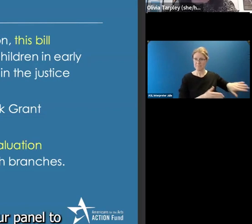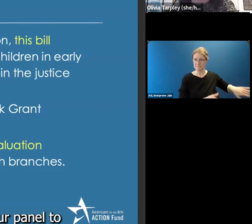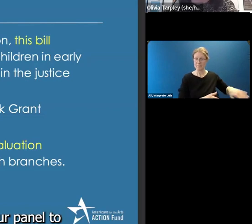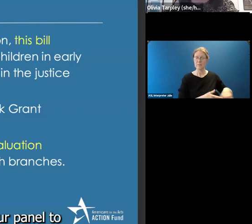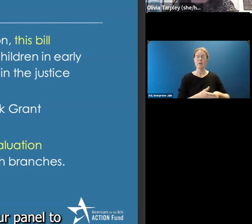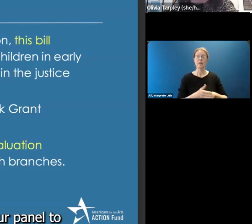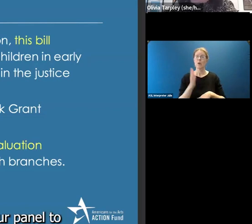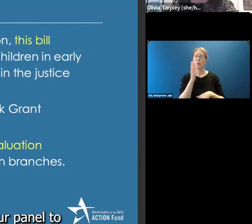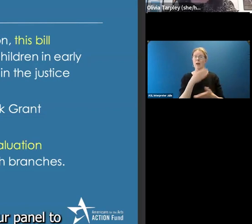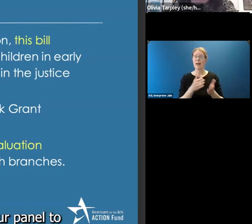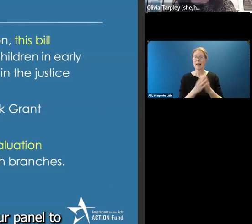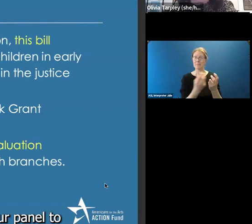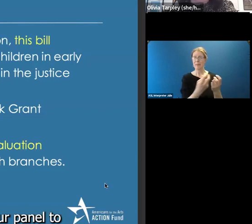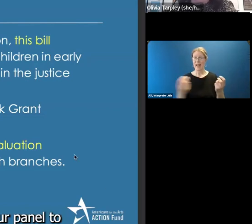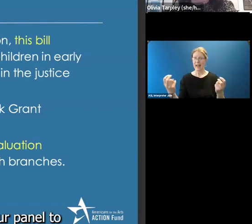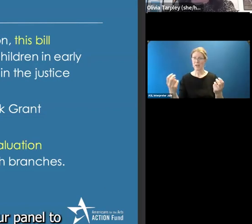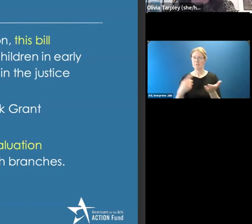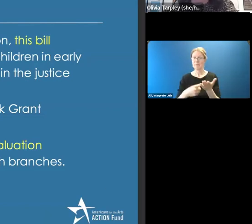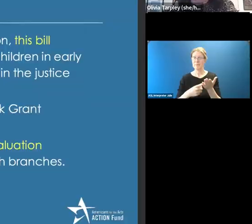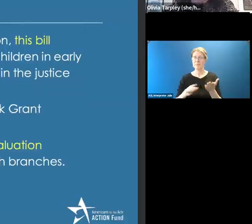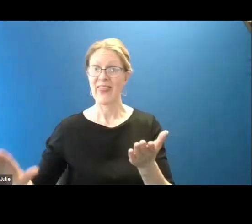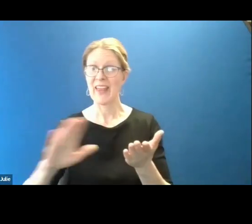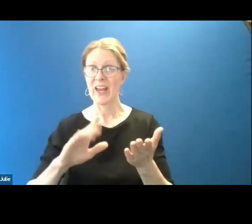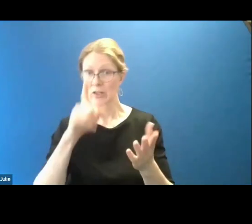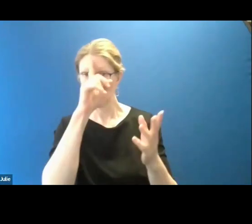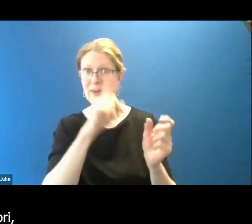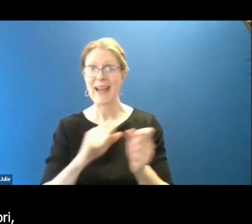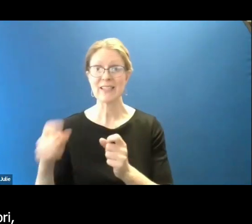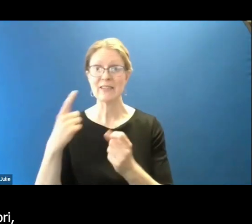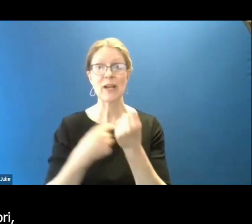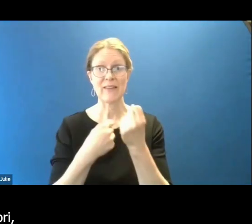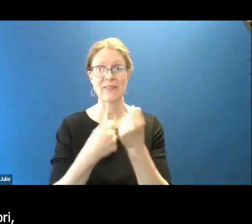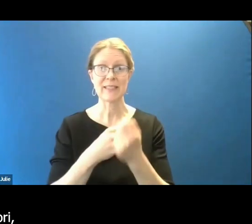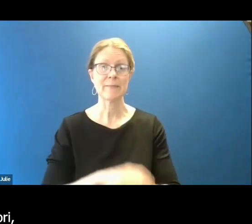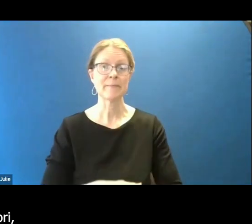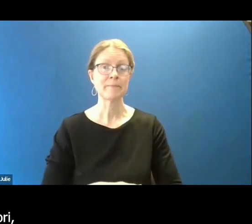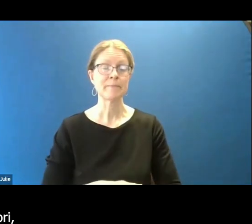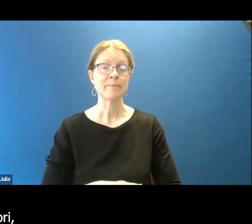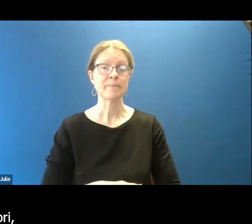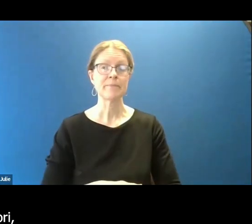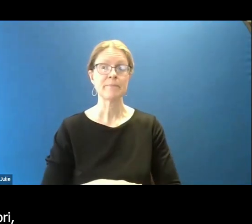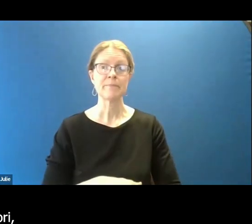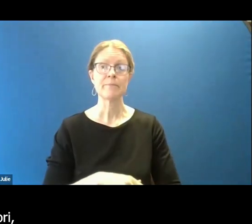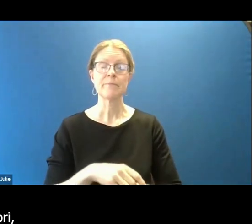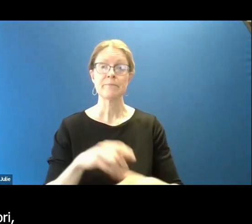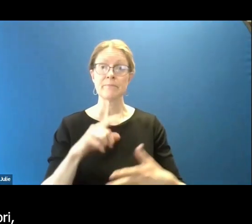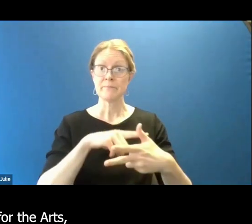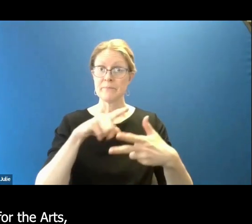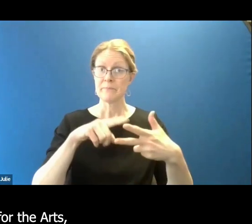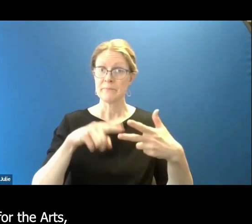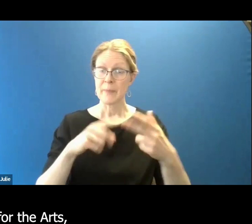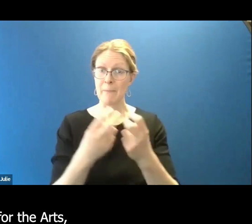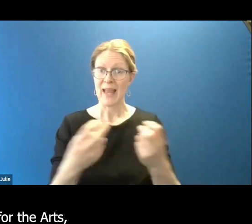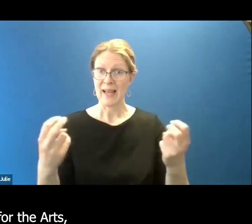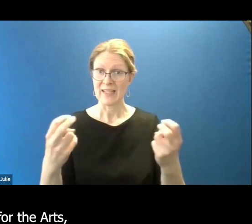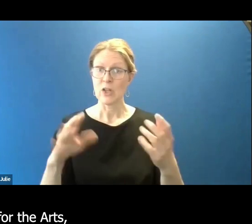our panel to discuss some of their advocacy strategies. Our panelists, Laurie, Emily and Julie are all state